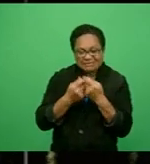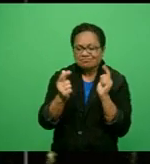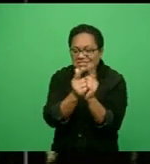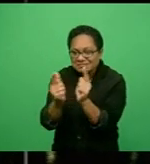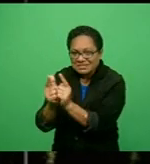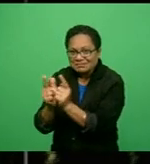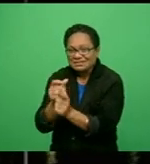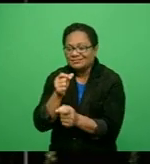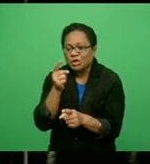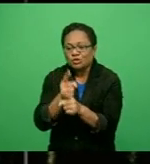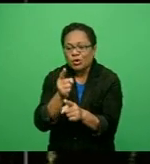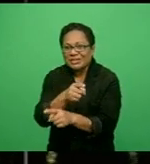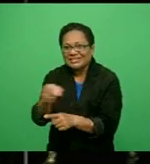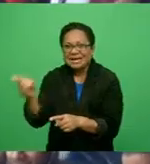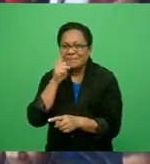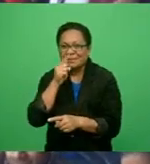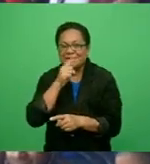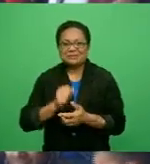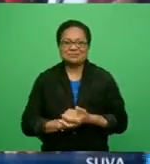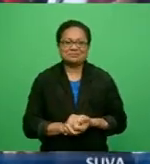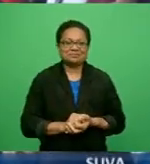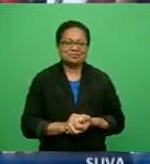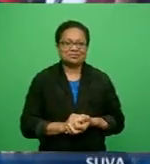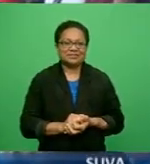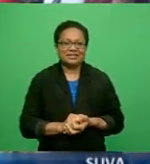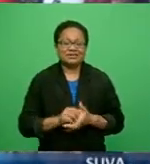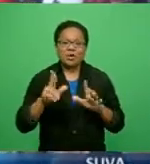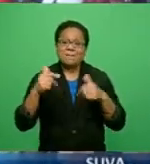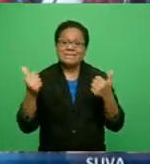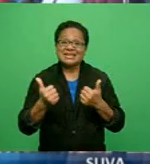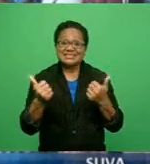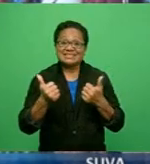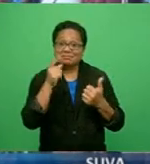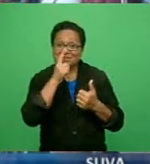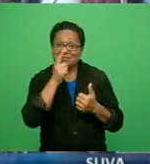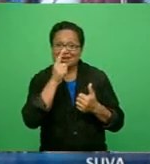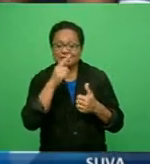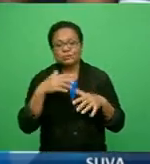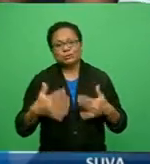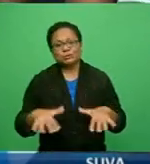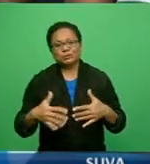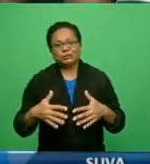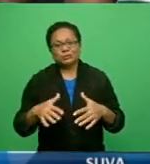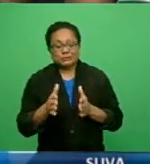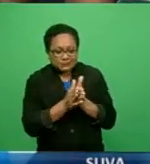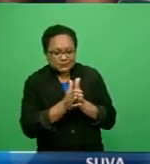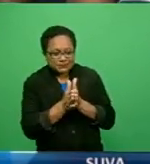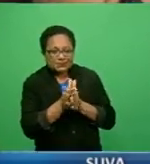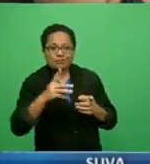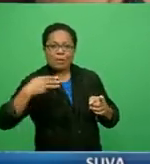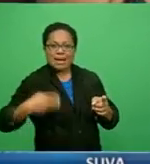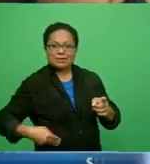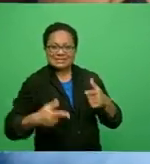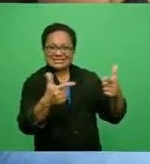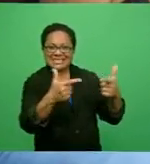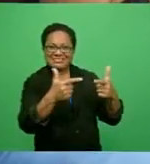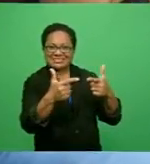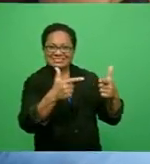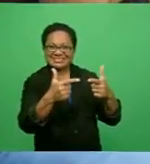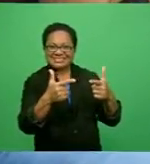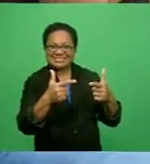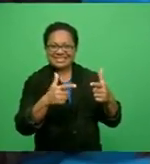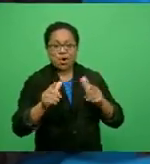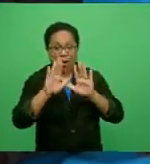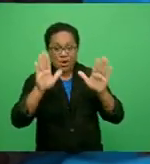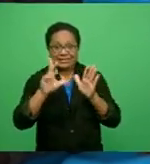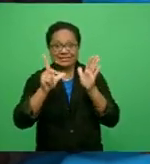Vinina Rakautonga has more. For many, the Mara Sevens presents an opportune time for the family during the school holidays.